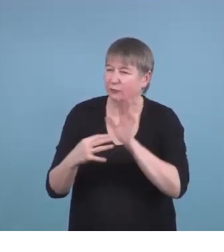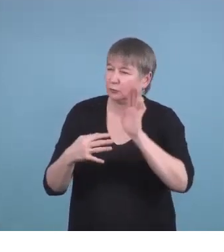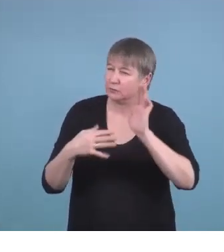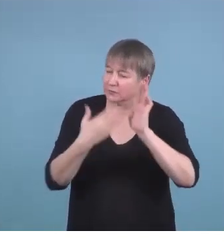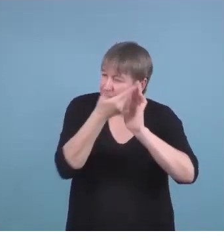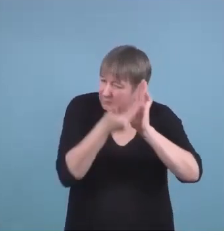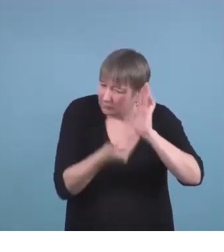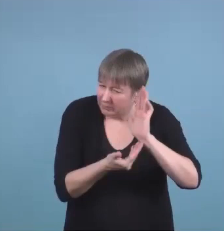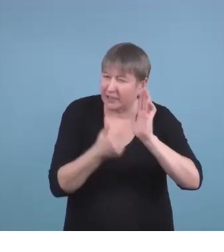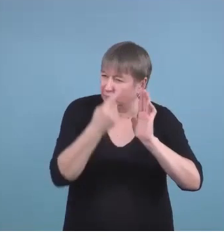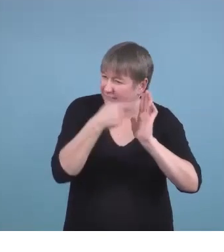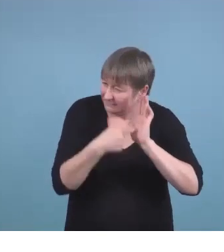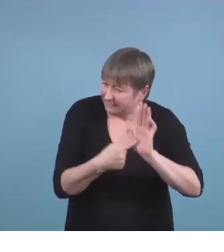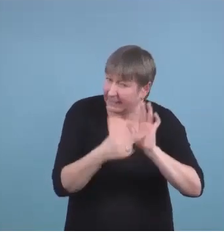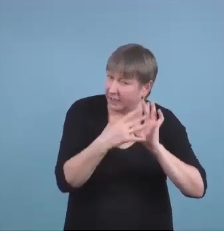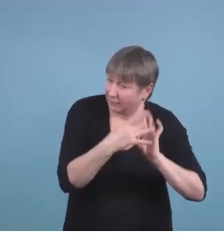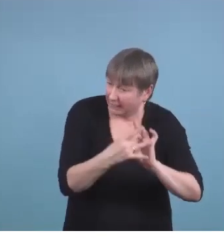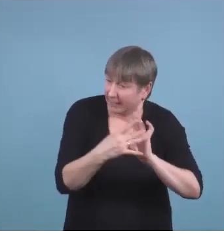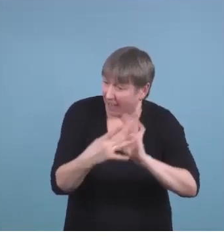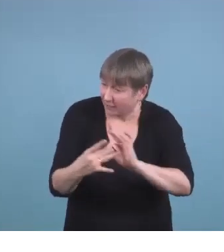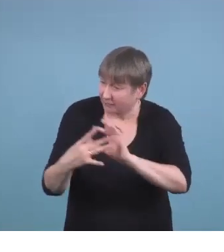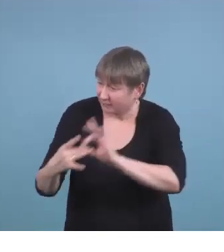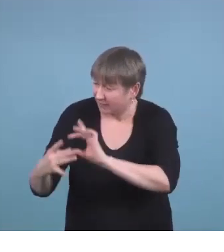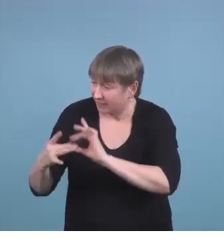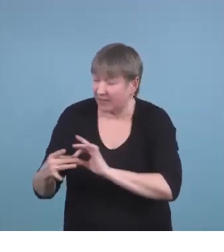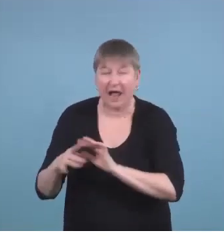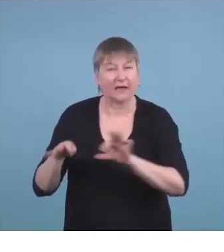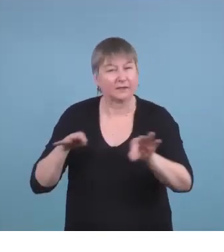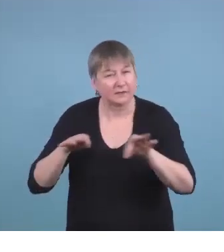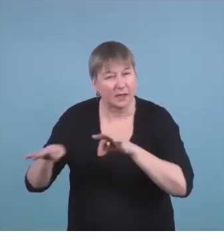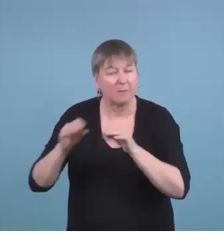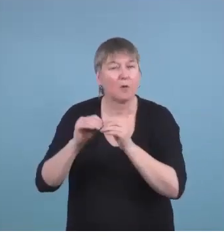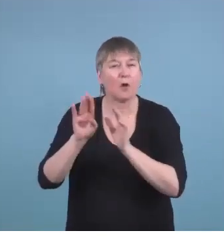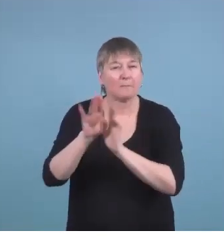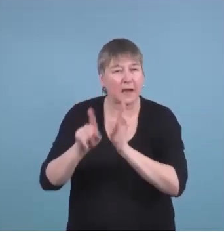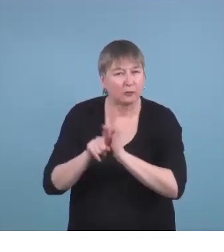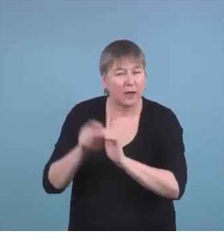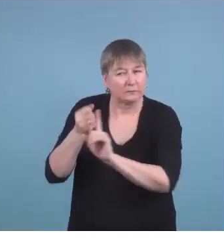these connections and tell them all of these background pieces